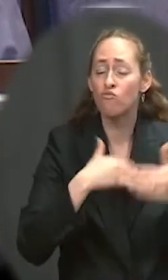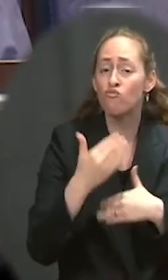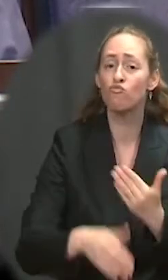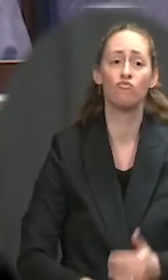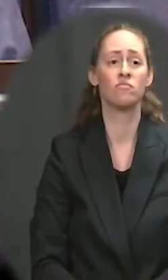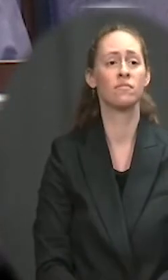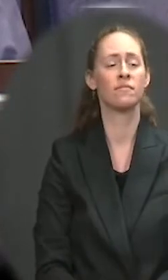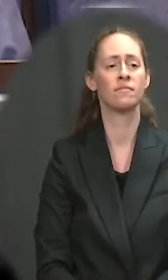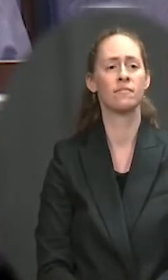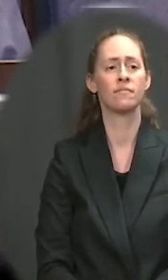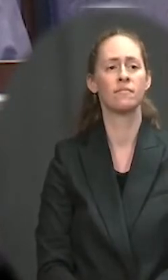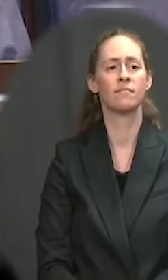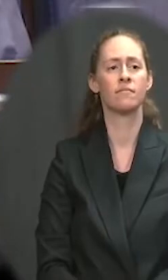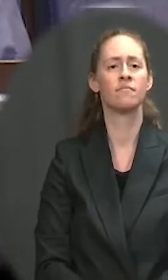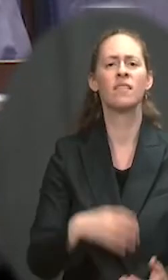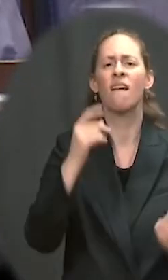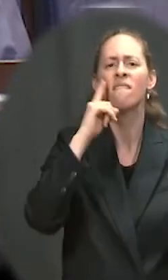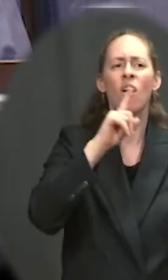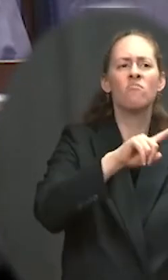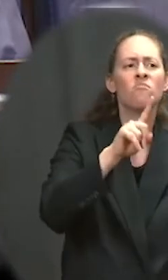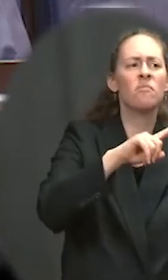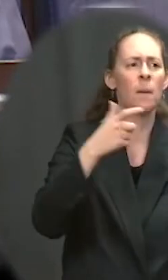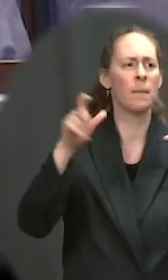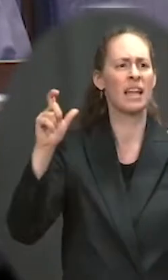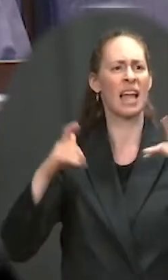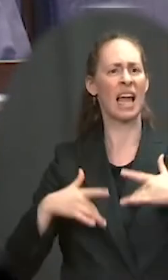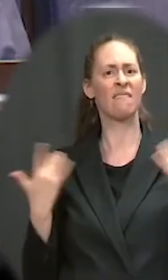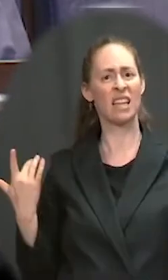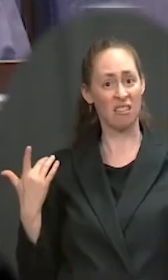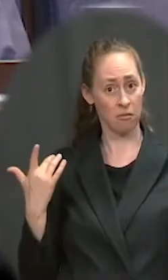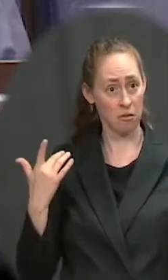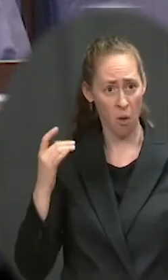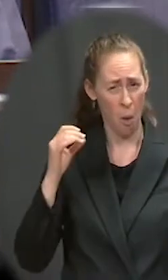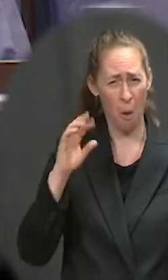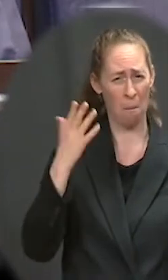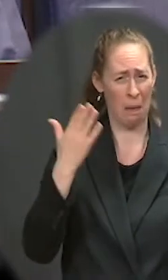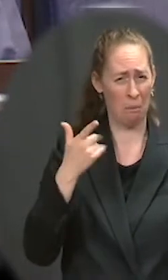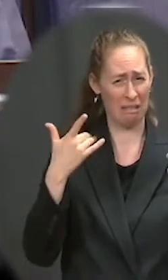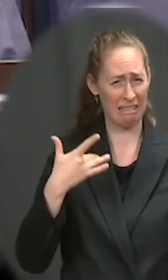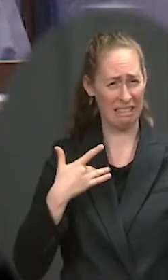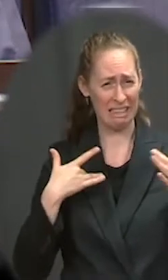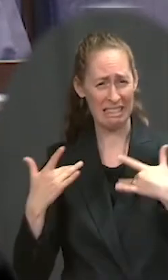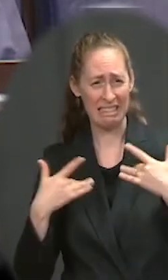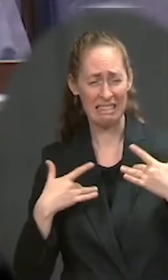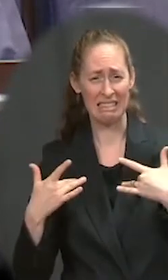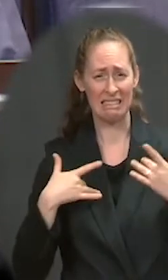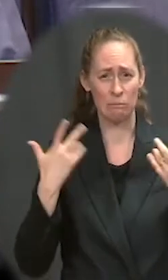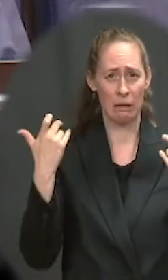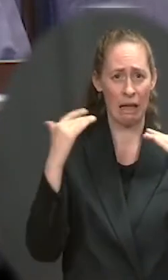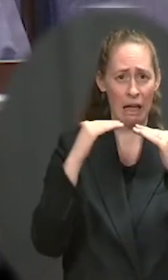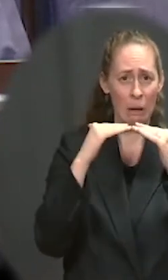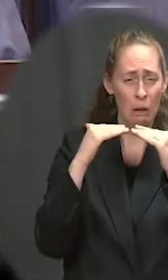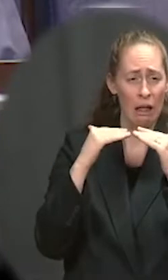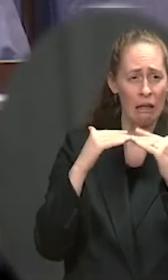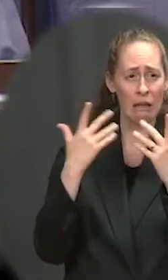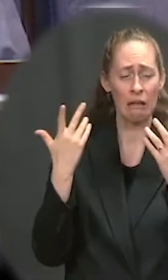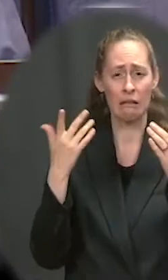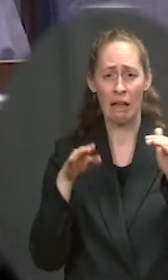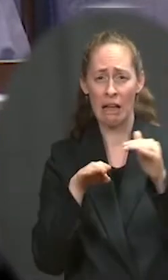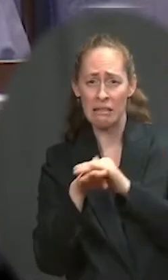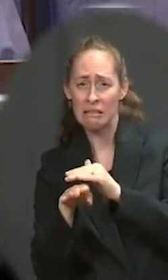event venues? And are there any concerns about equity when it comes to access to